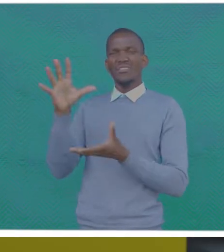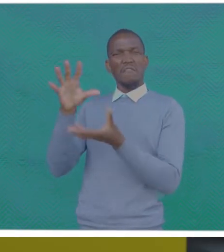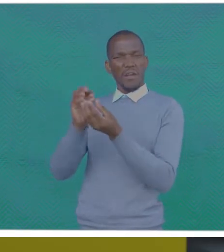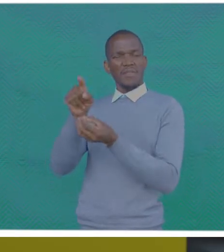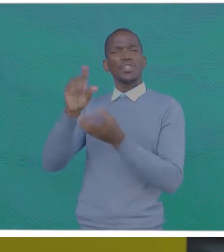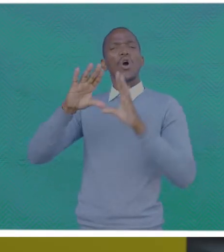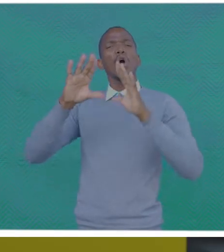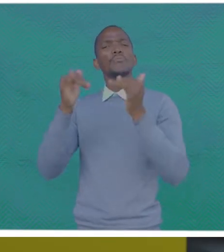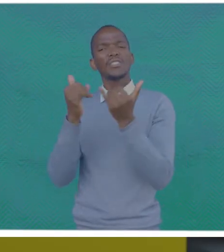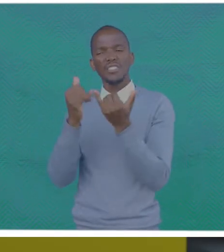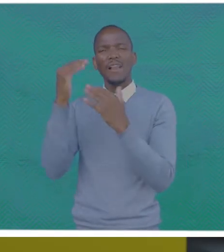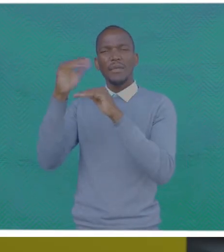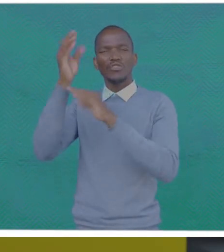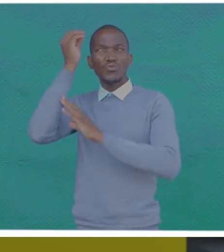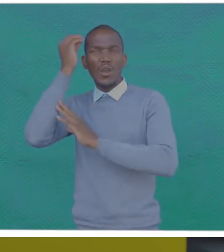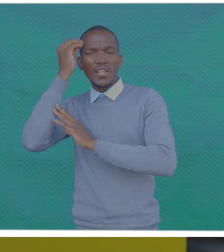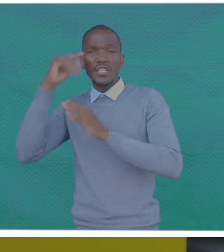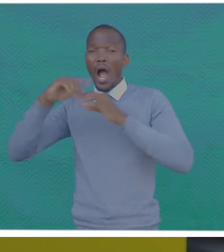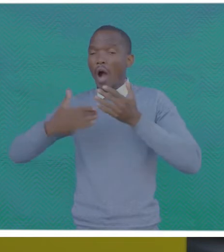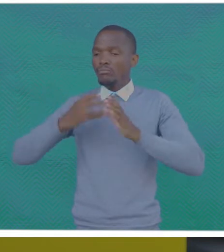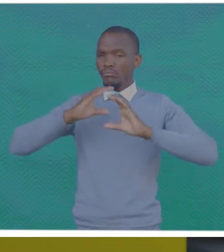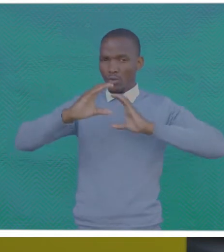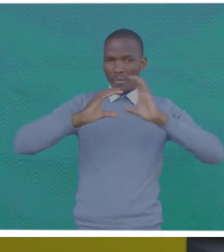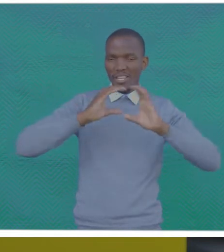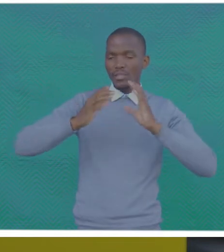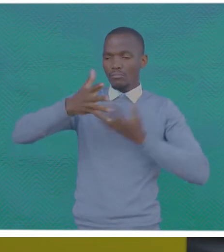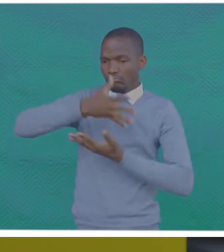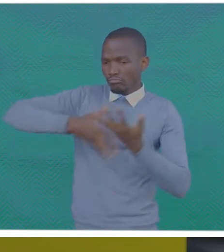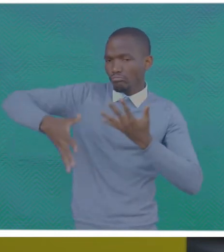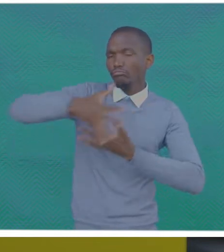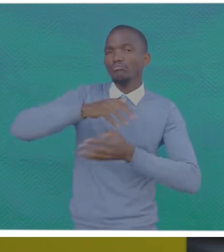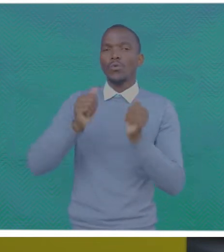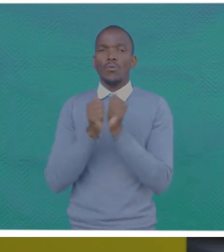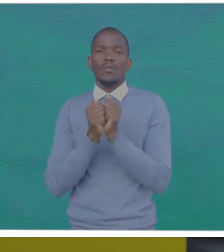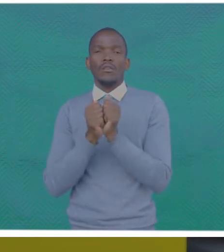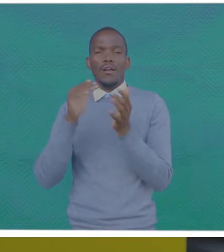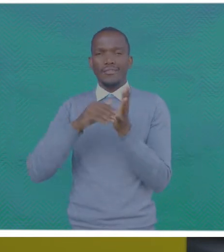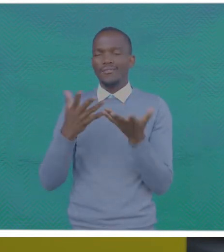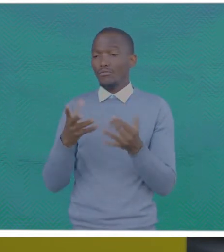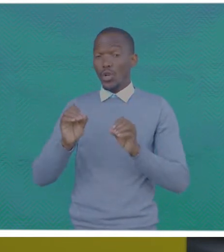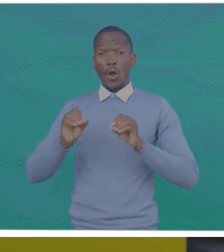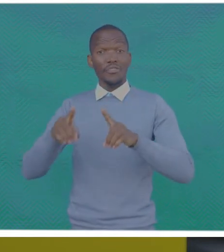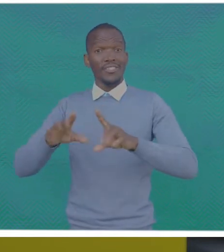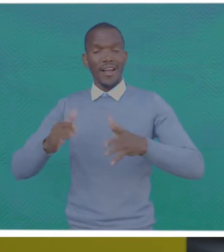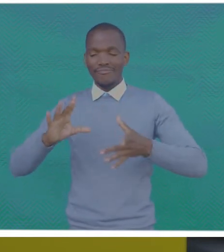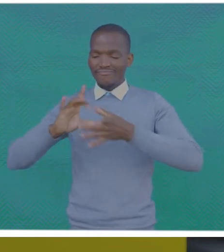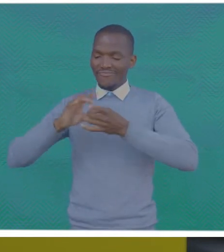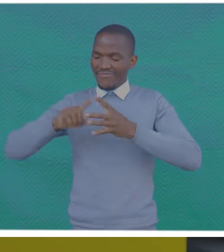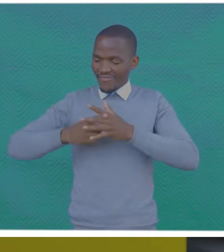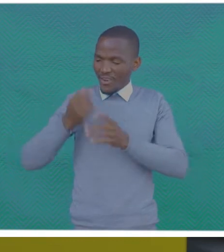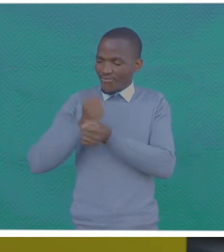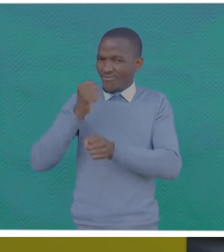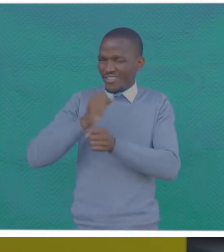considered one of the least-rich communities with limited knowledge on how to communicate and interact with them. This is